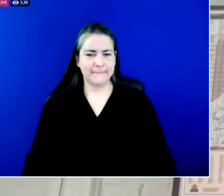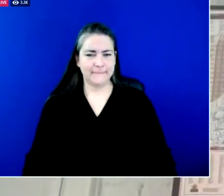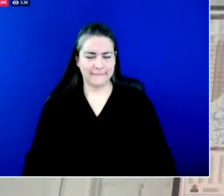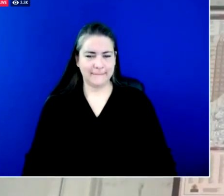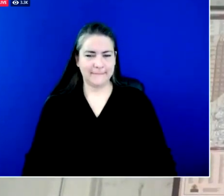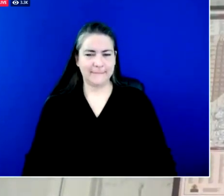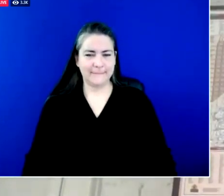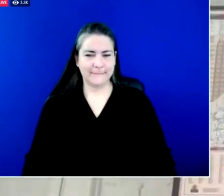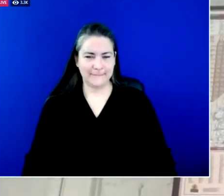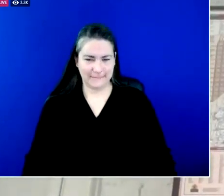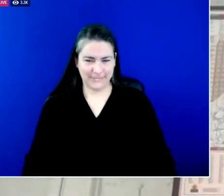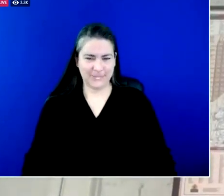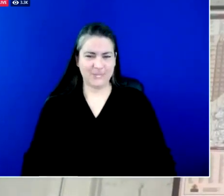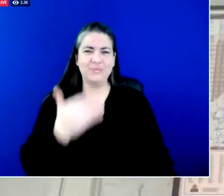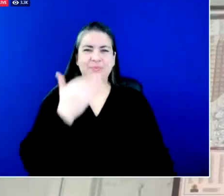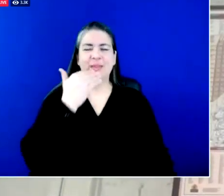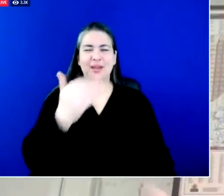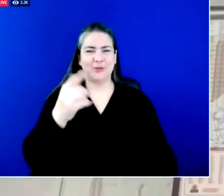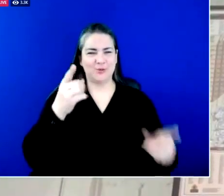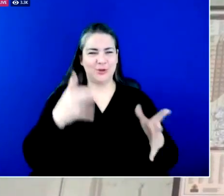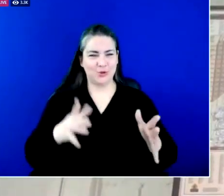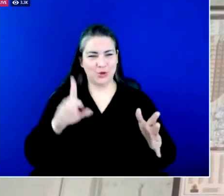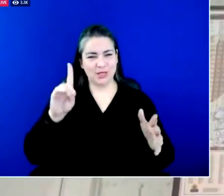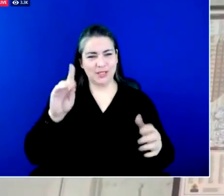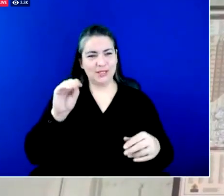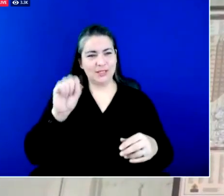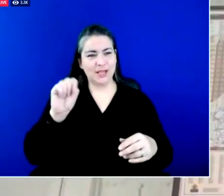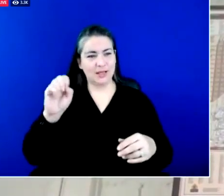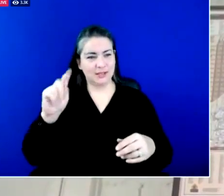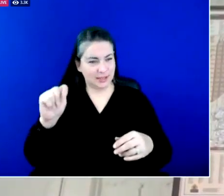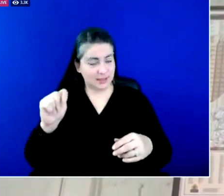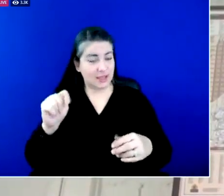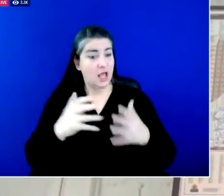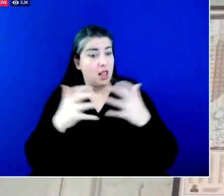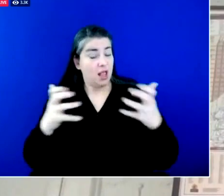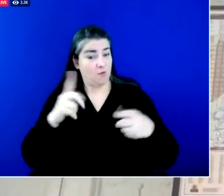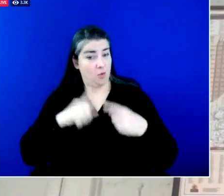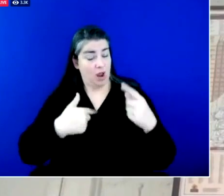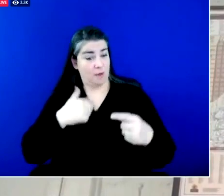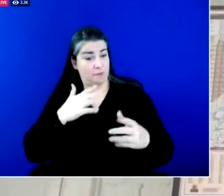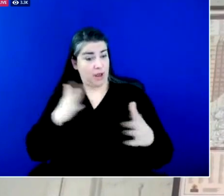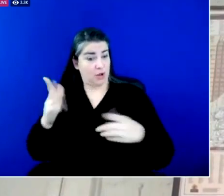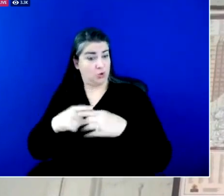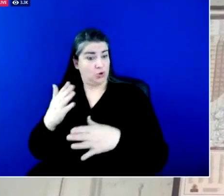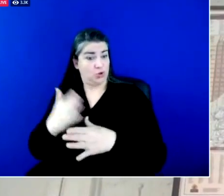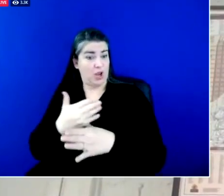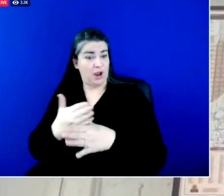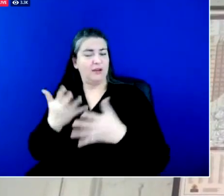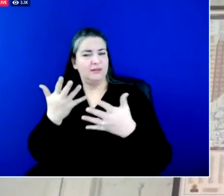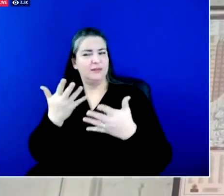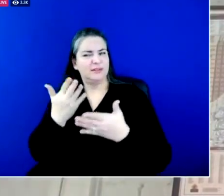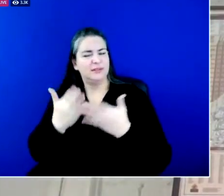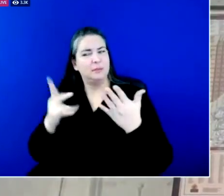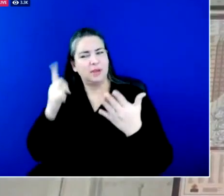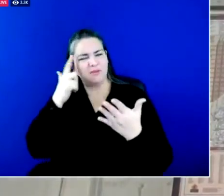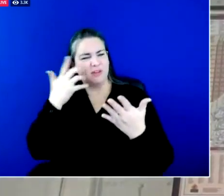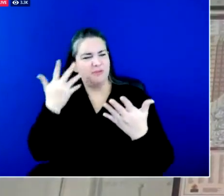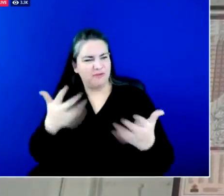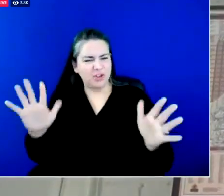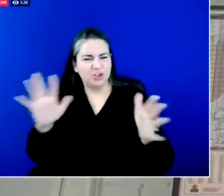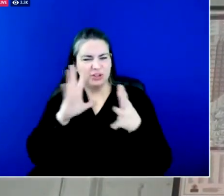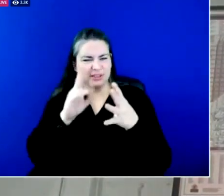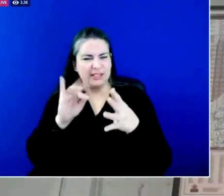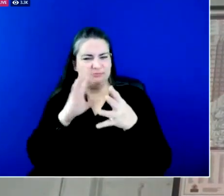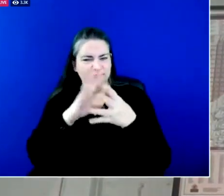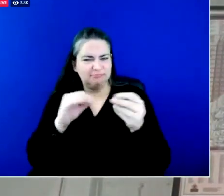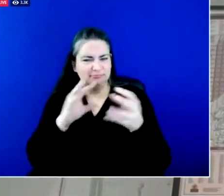Thank you director Gossett and much of what I'm going to share is has been shared some of it by the governor already and some of